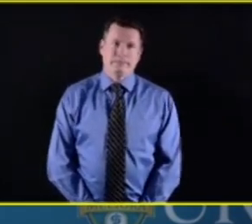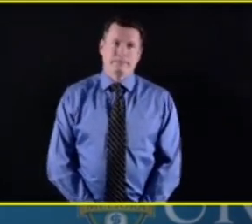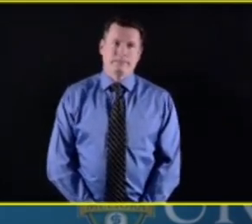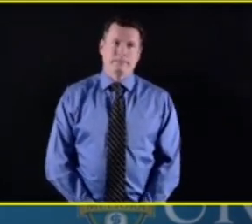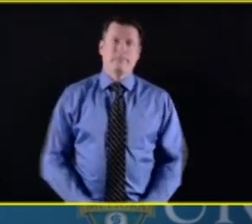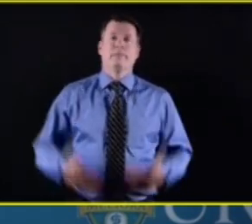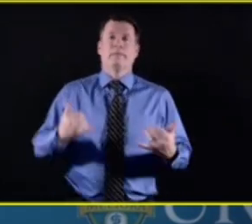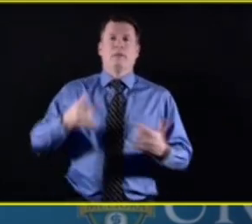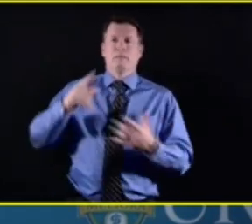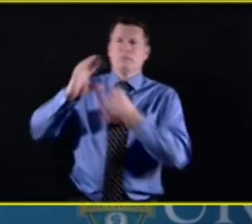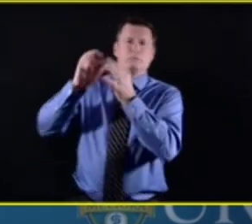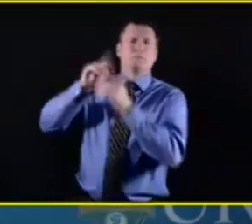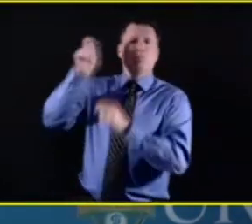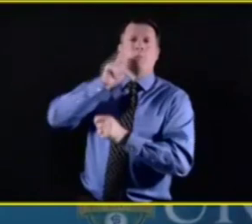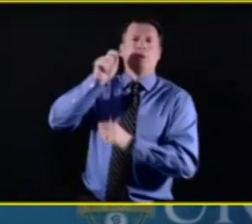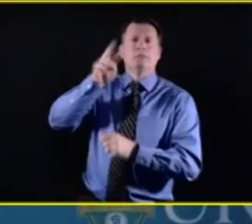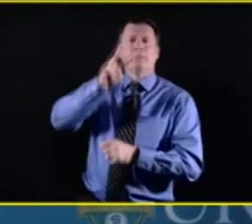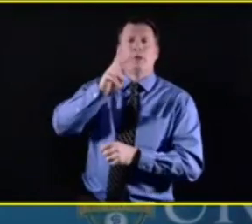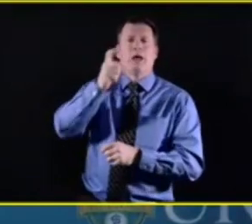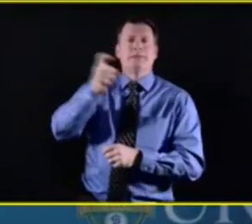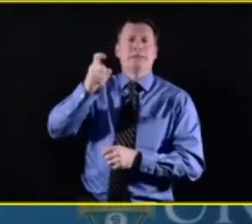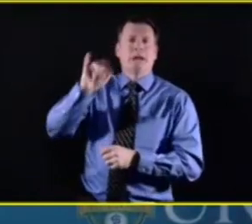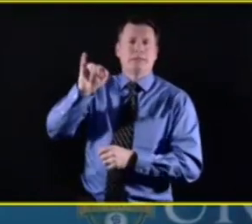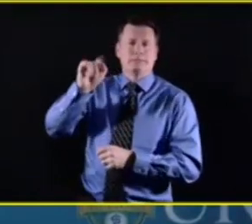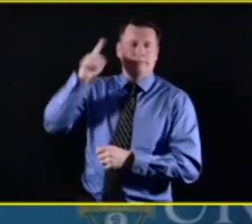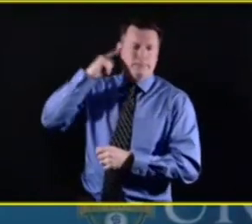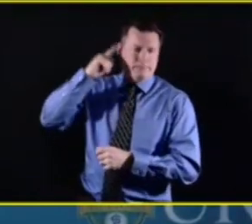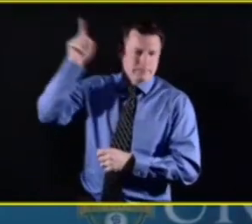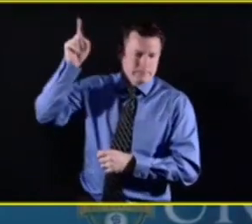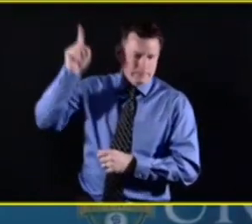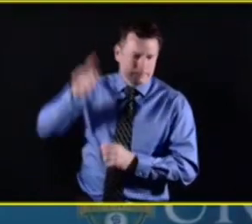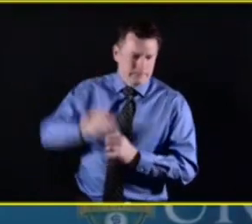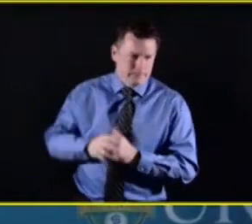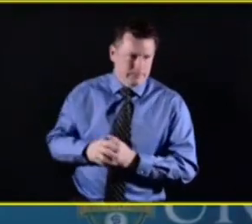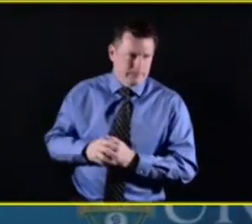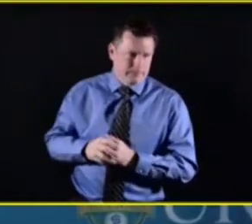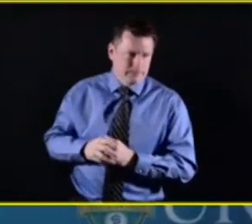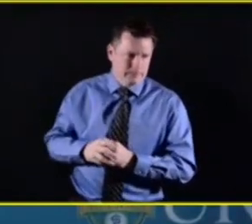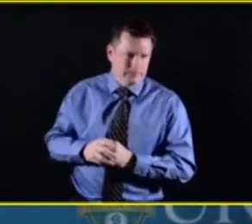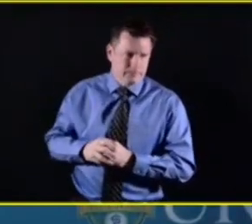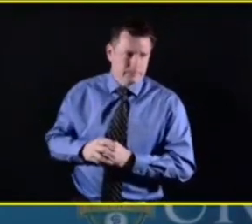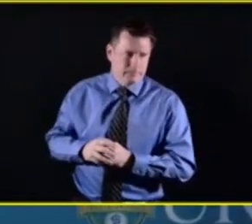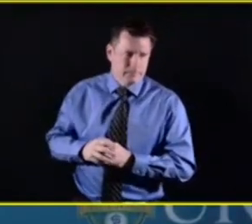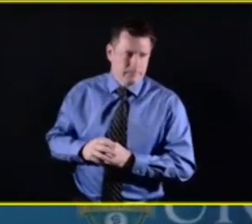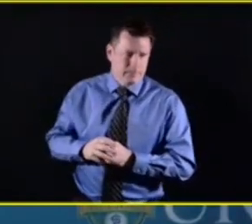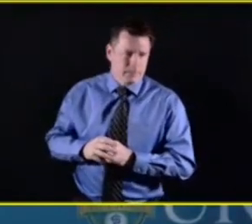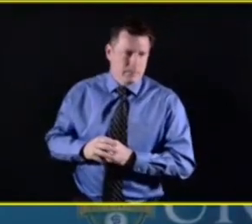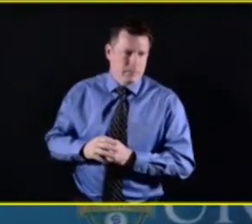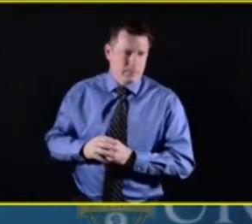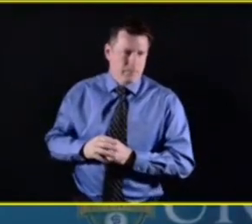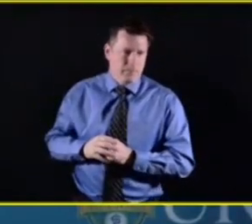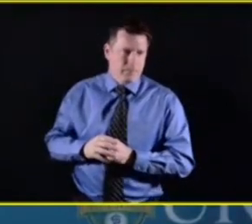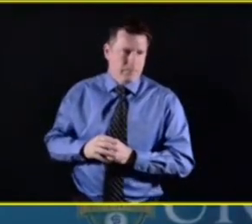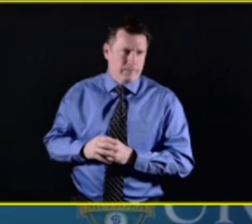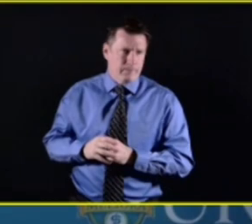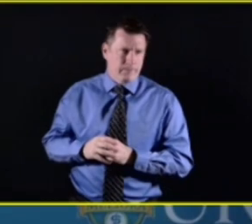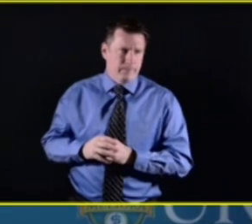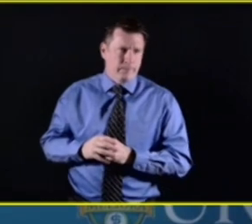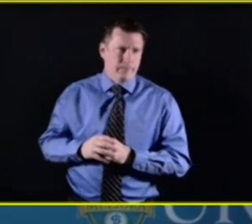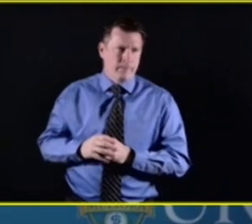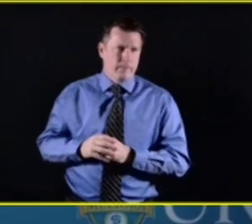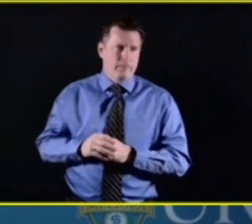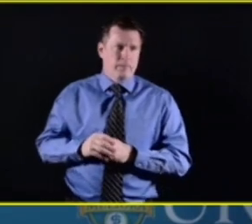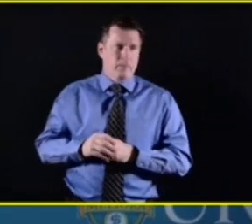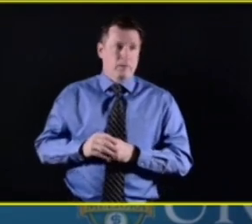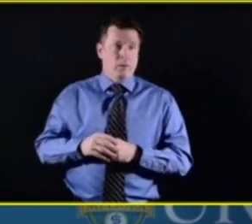Yeah, I'd love to. Thanks. I wonder how well, to what extent are you using teletherapy